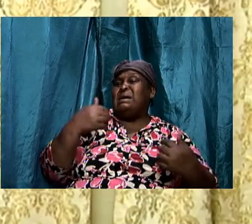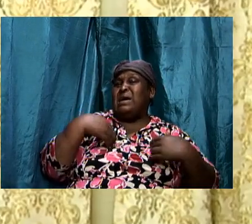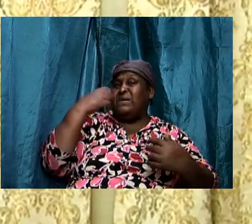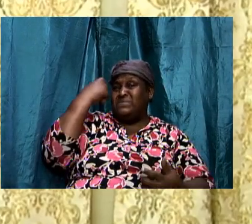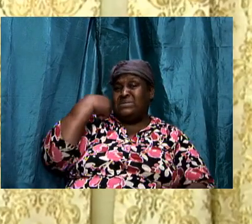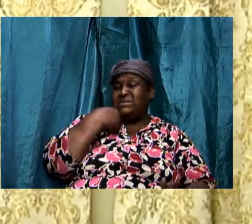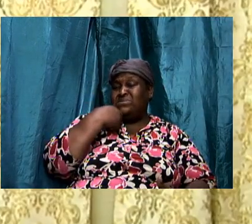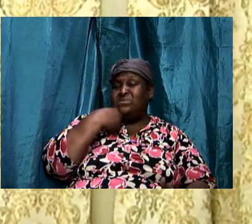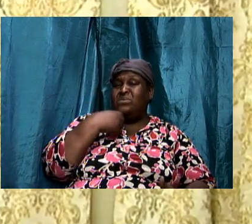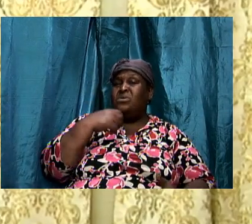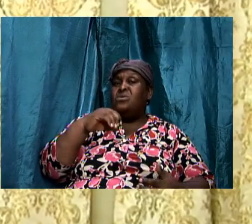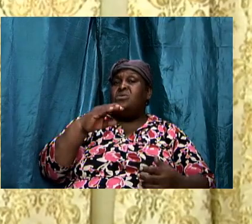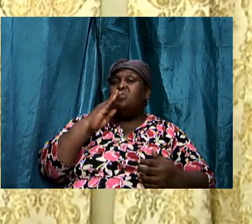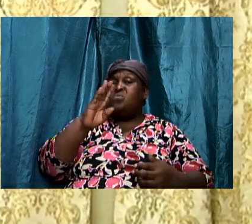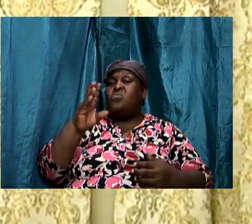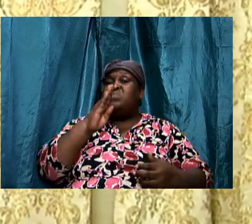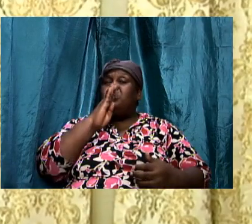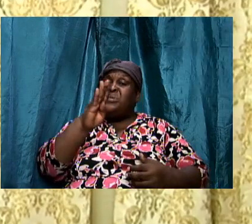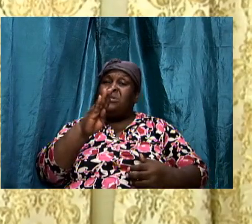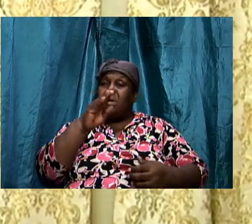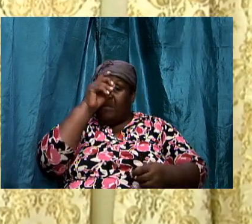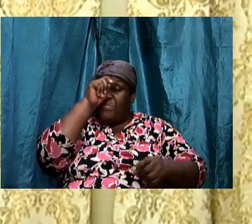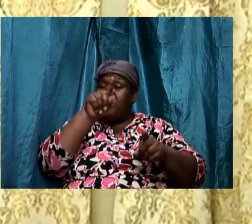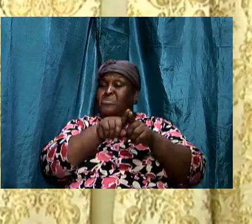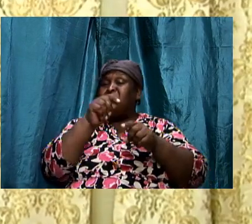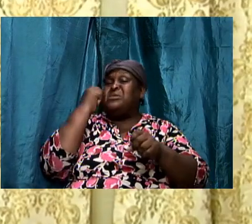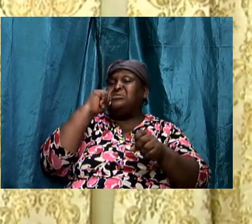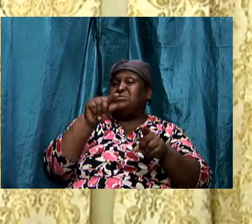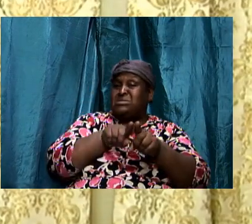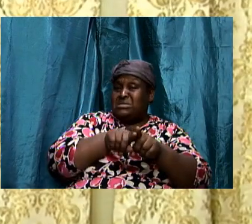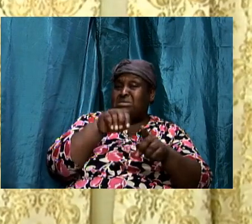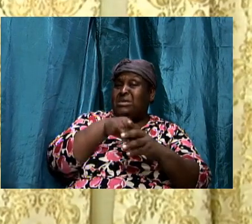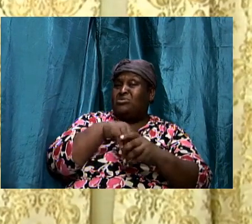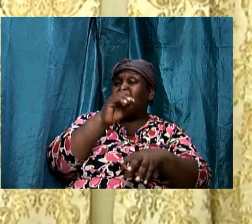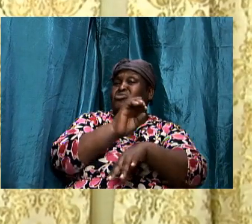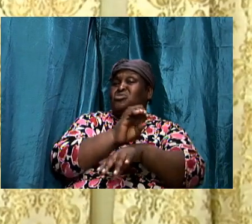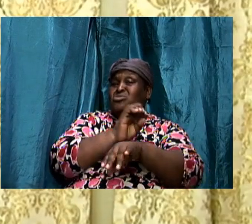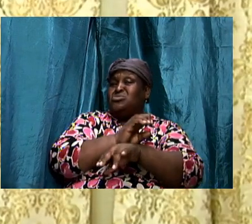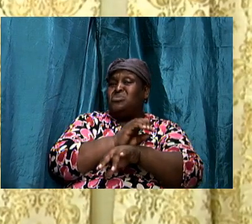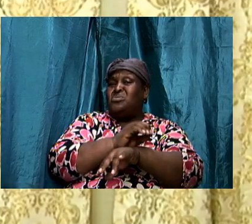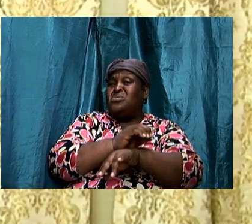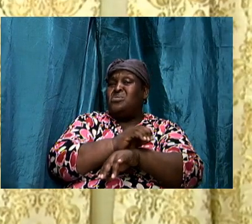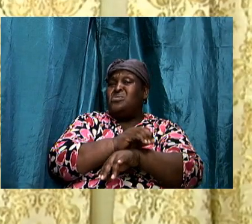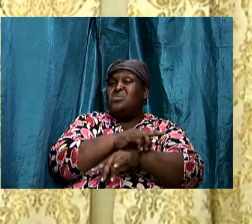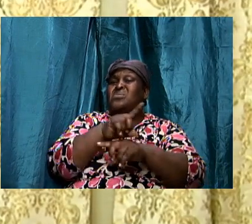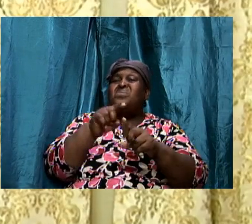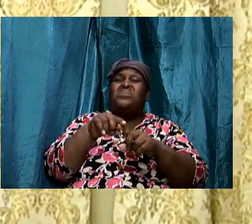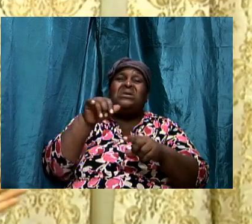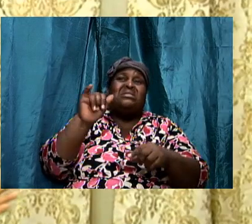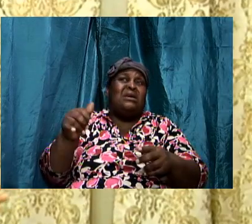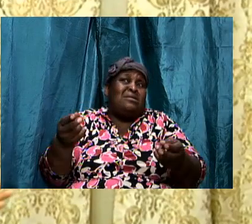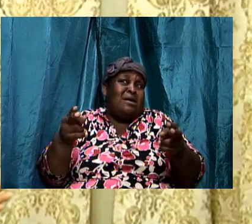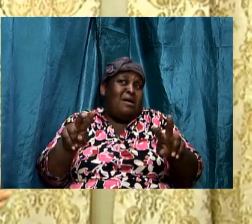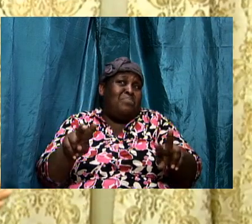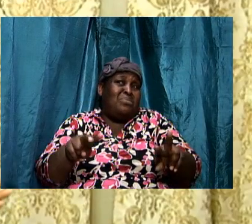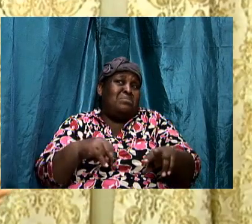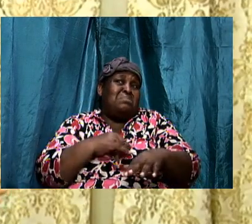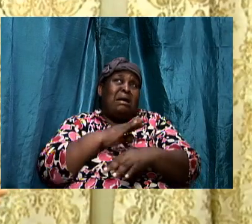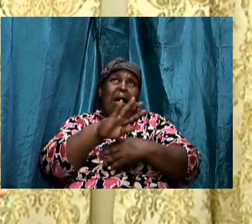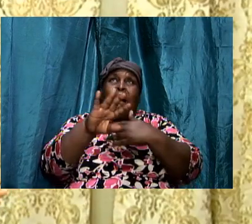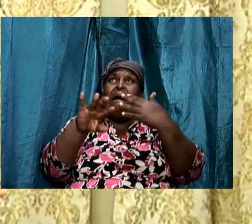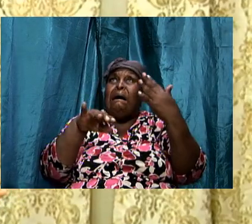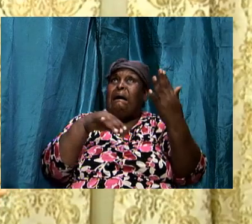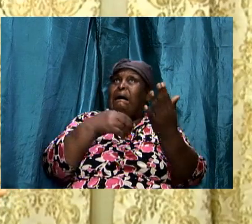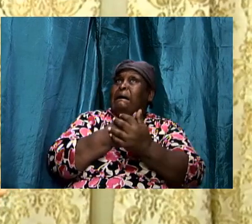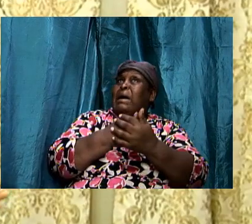sister in church too when that happens all of a sudden all kind of doors become opened in your life that